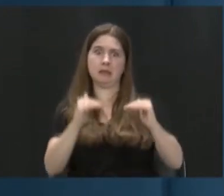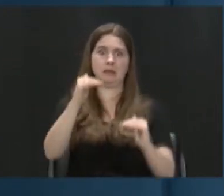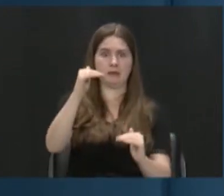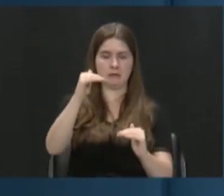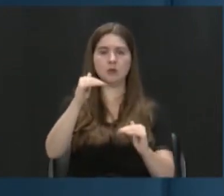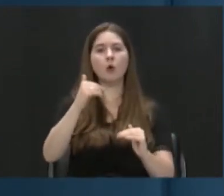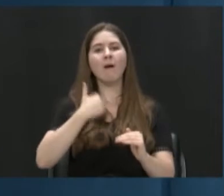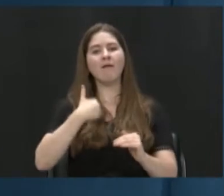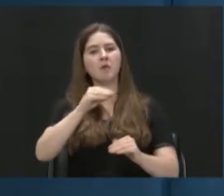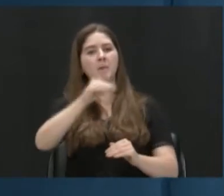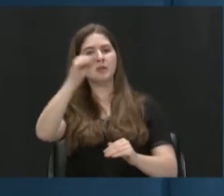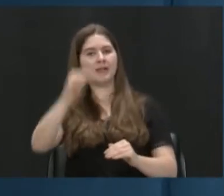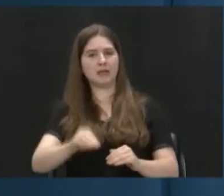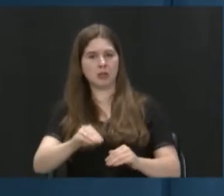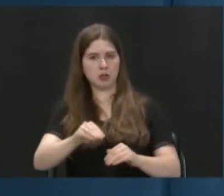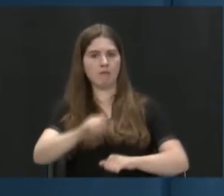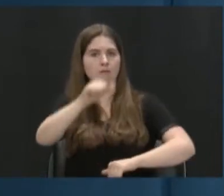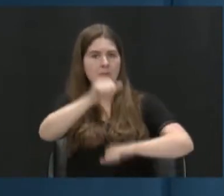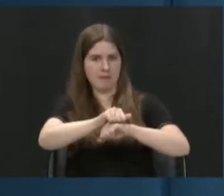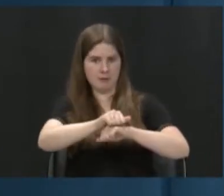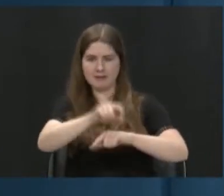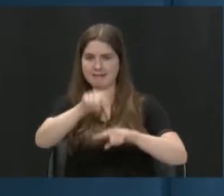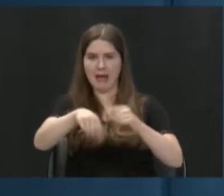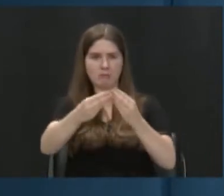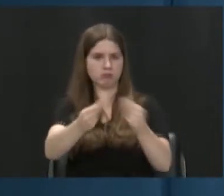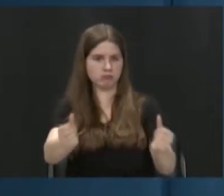pavement, know, non-permeable services.